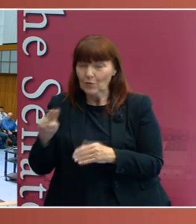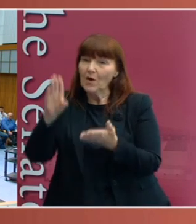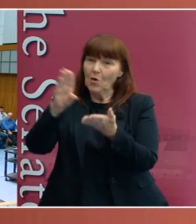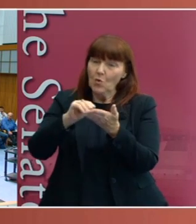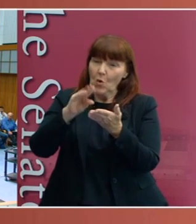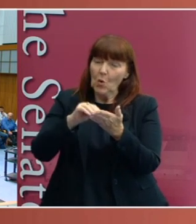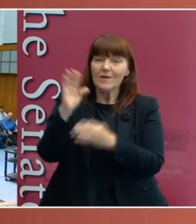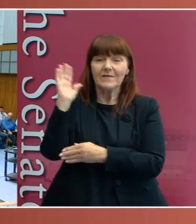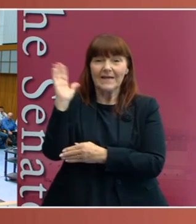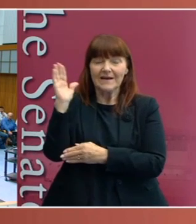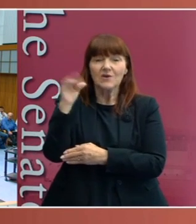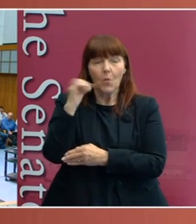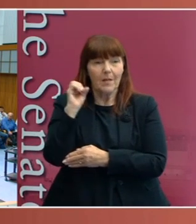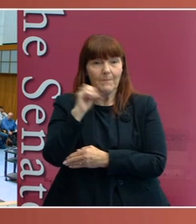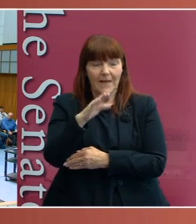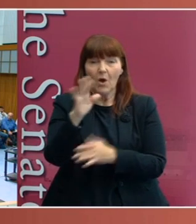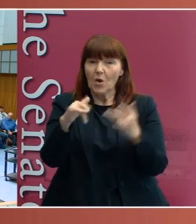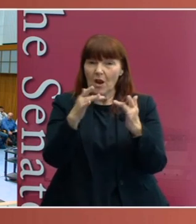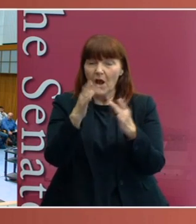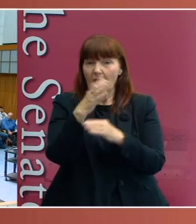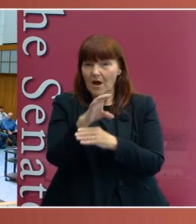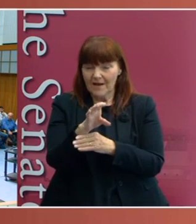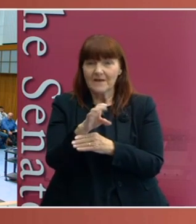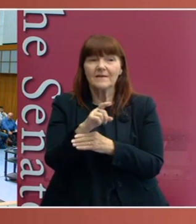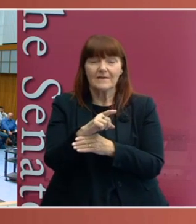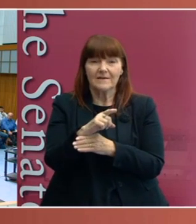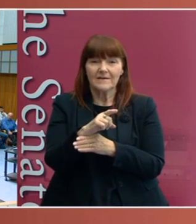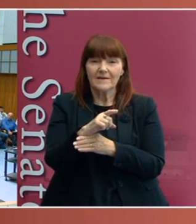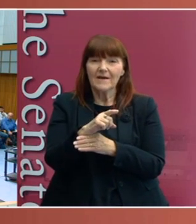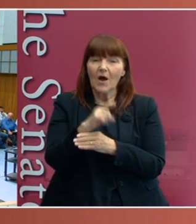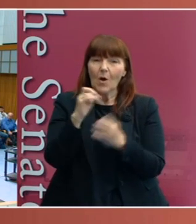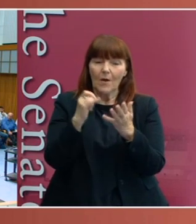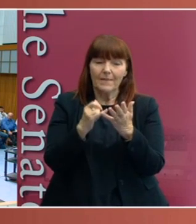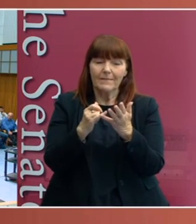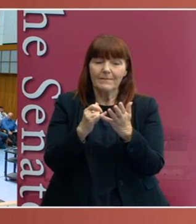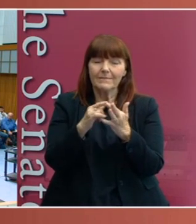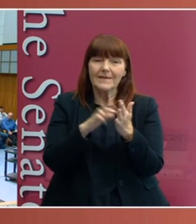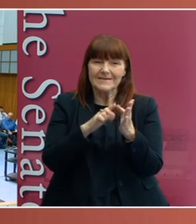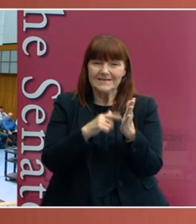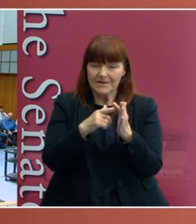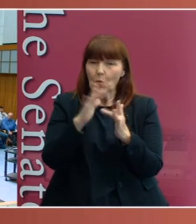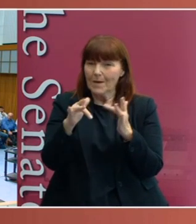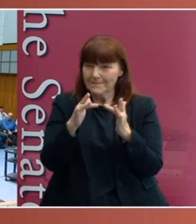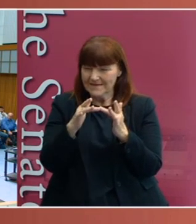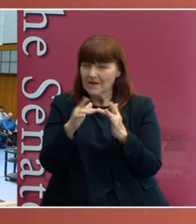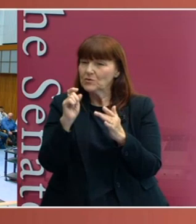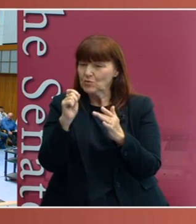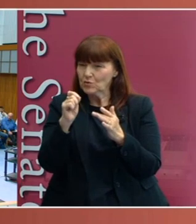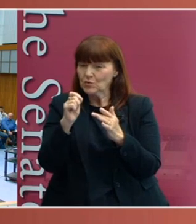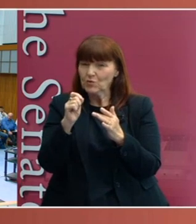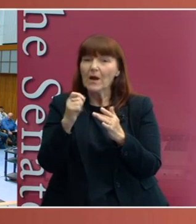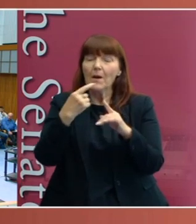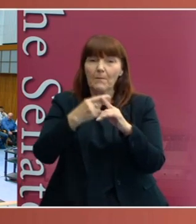this lecture will be online on the Senate website shortly, as well as information about next